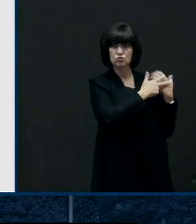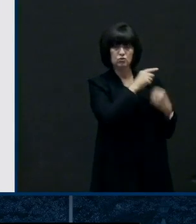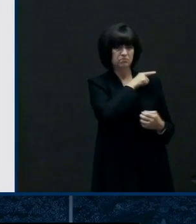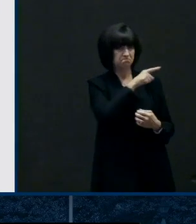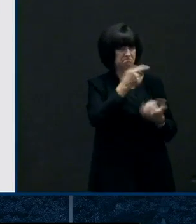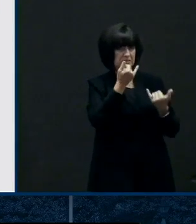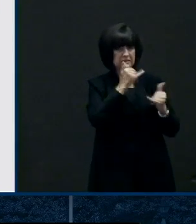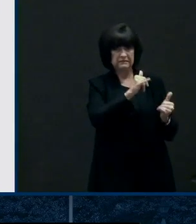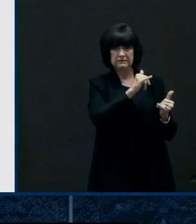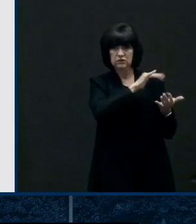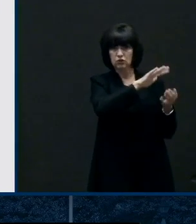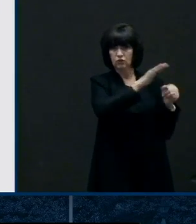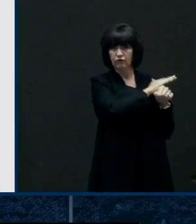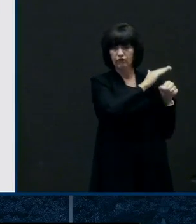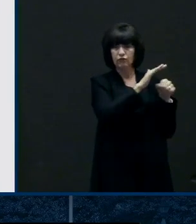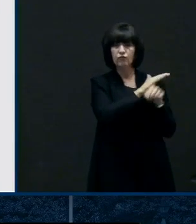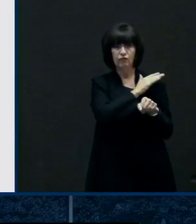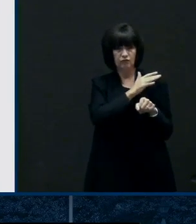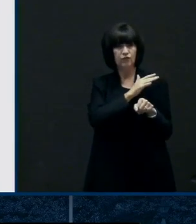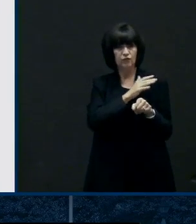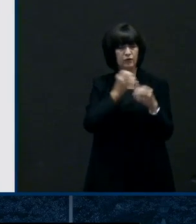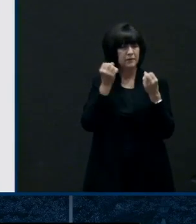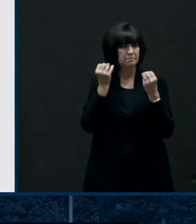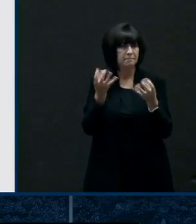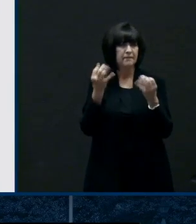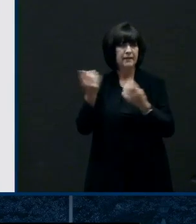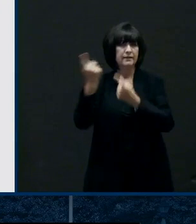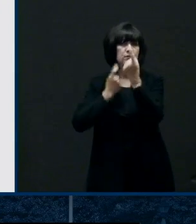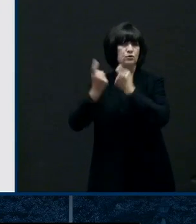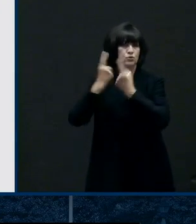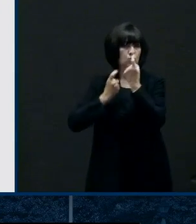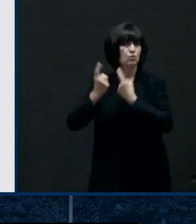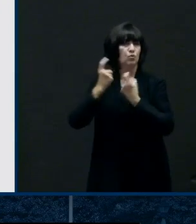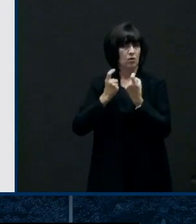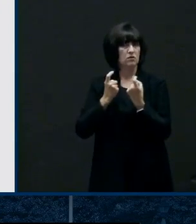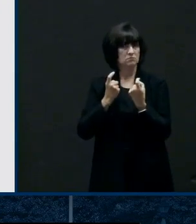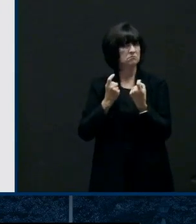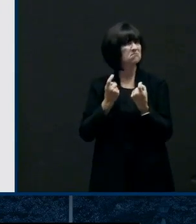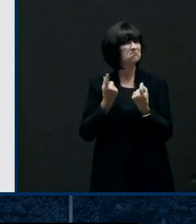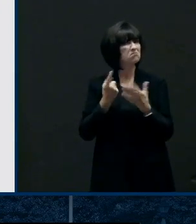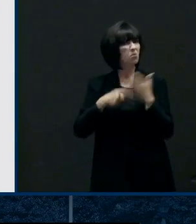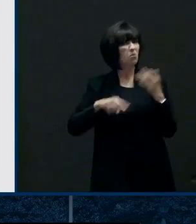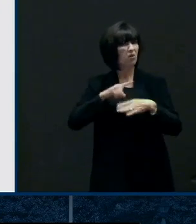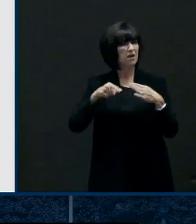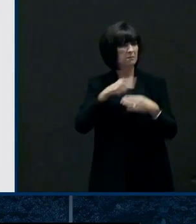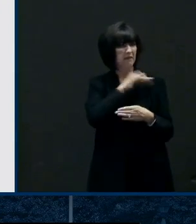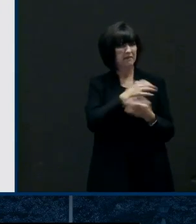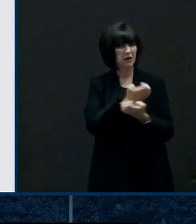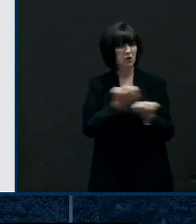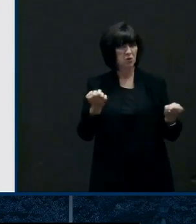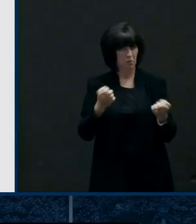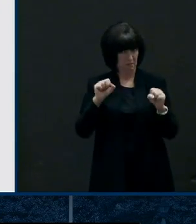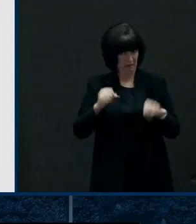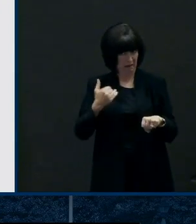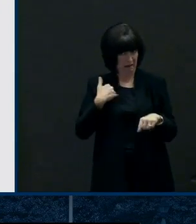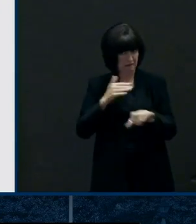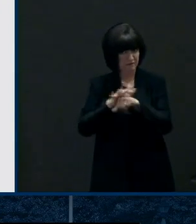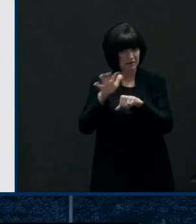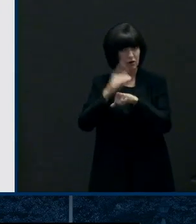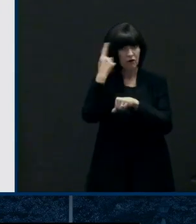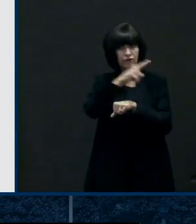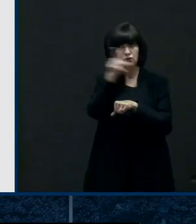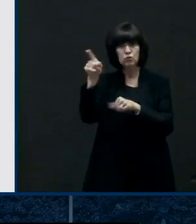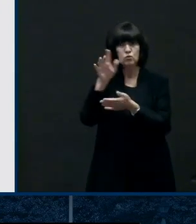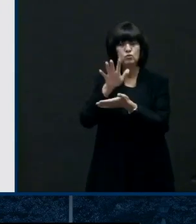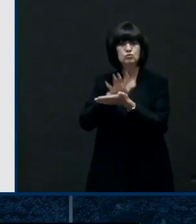shipped out we get a lot of questions about ppe for school personnel we've shipped all that out to them so they should be ready to go correct